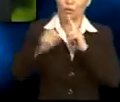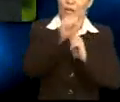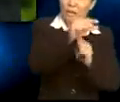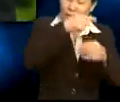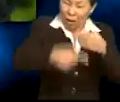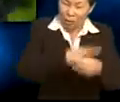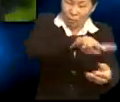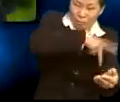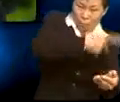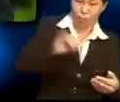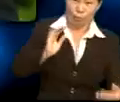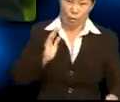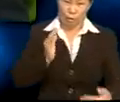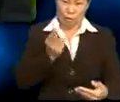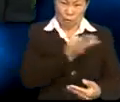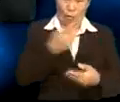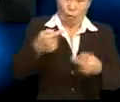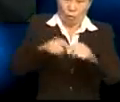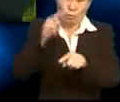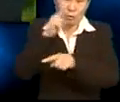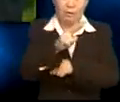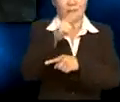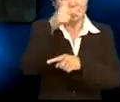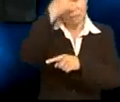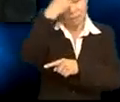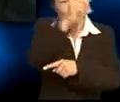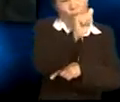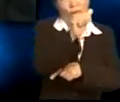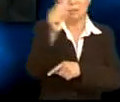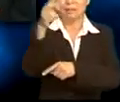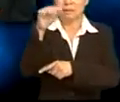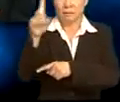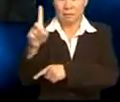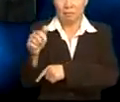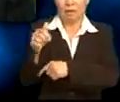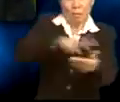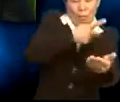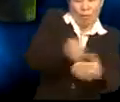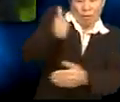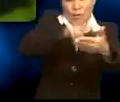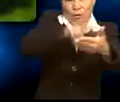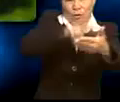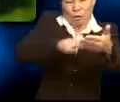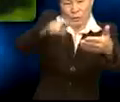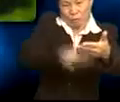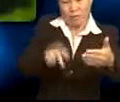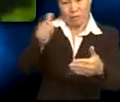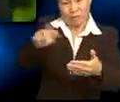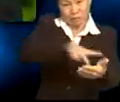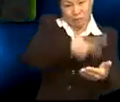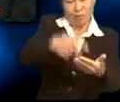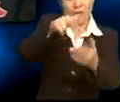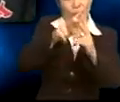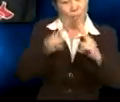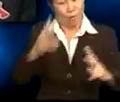a little about the poem. We have also just seen Datuk A. Samadzai, the poet himself, in action reading his poem. Now,